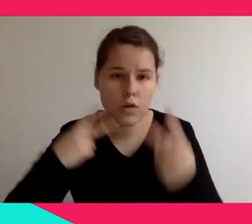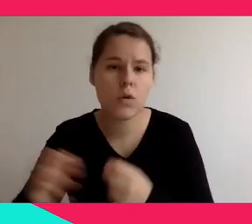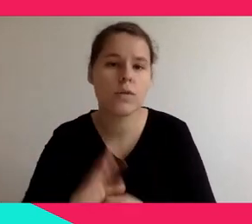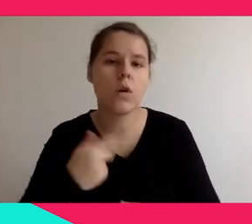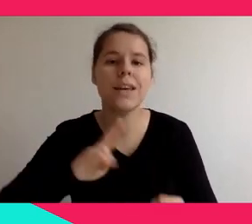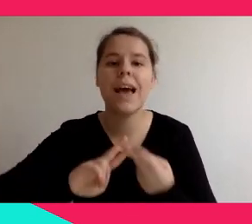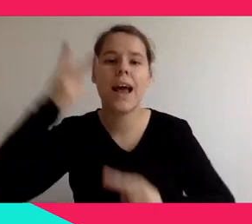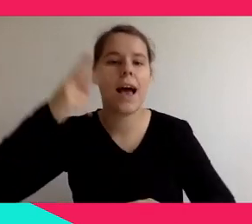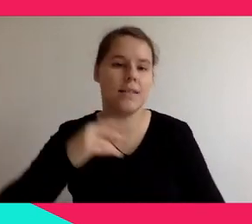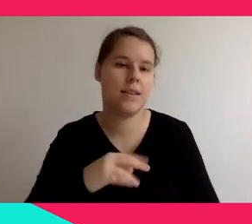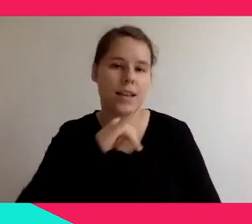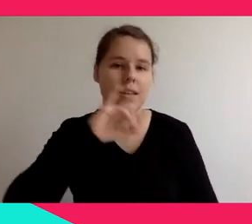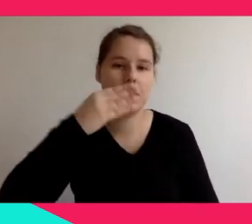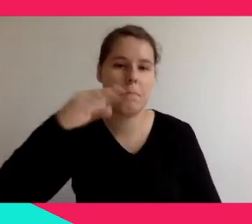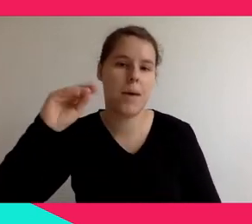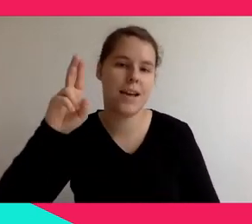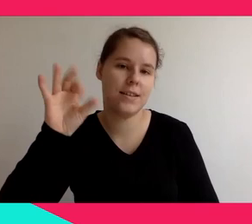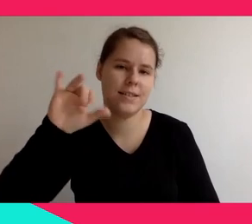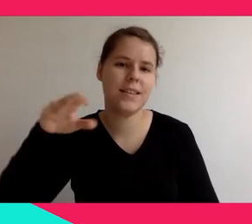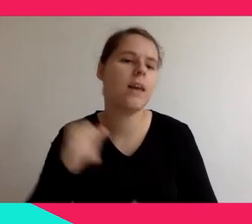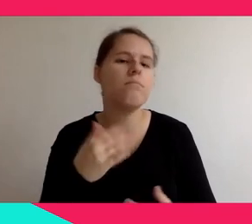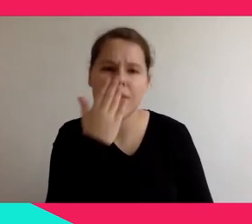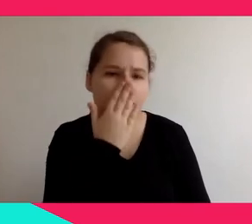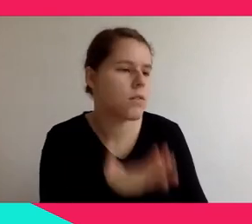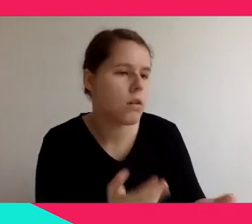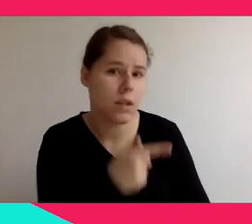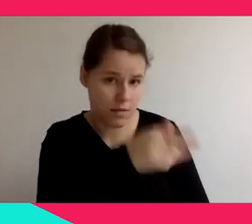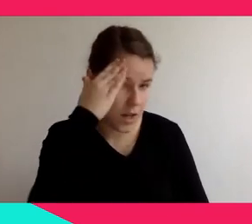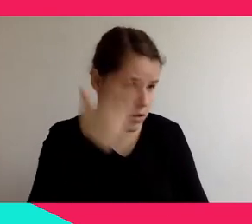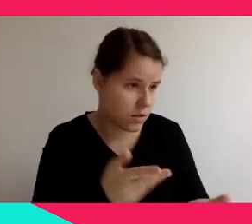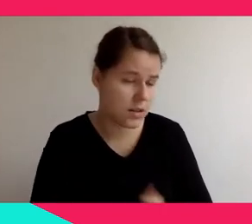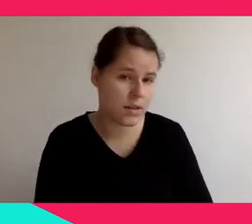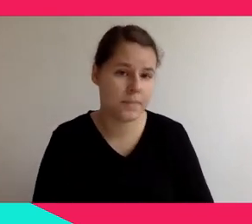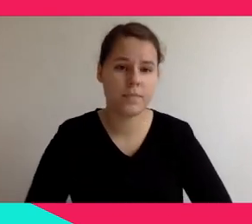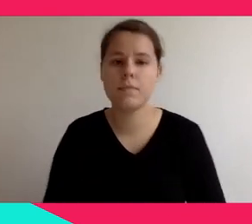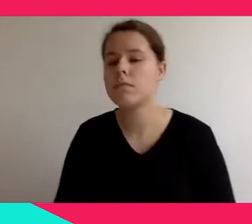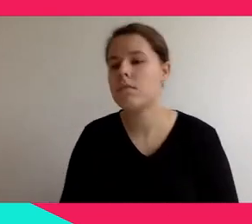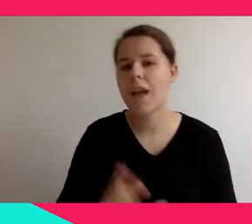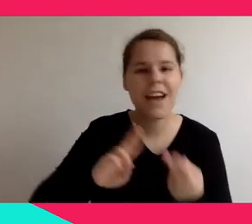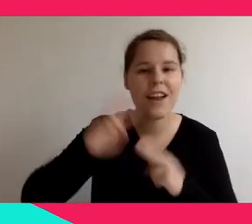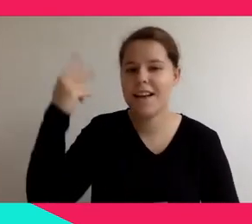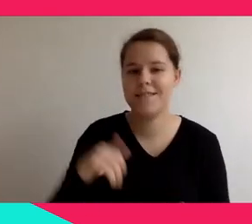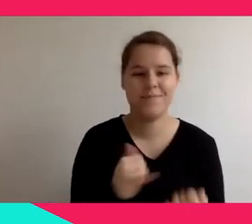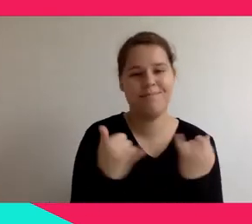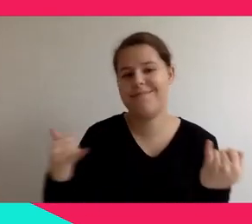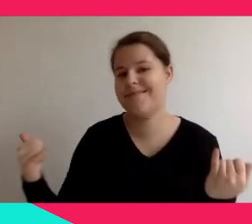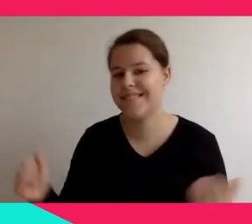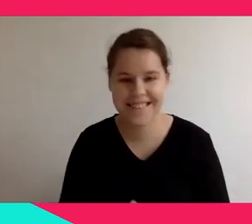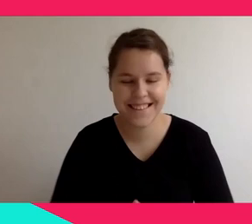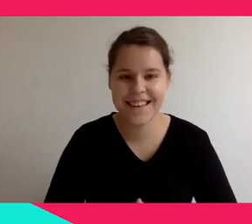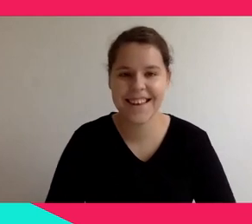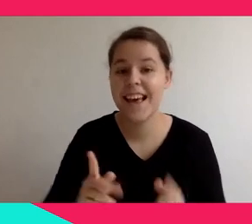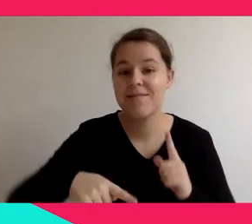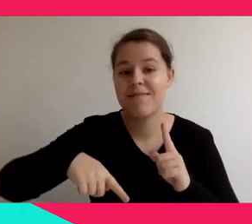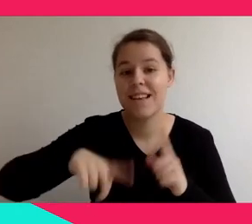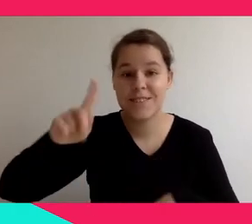So the reactions are different also depending on the country.